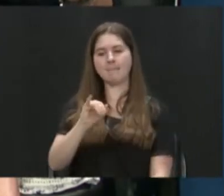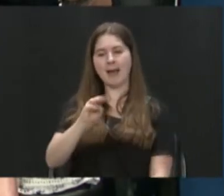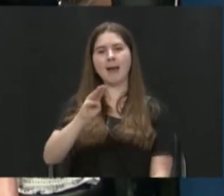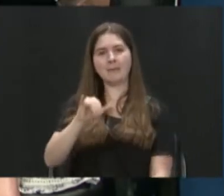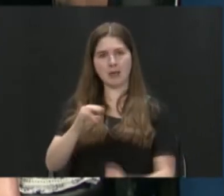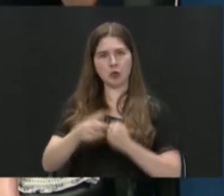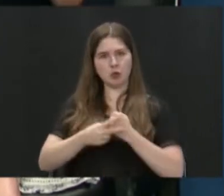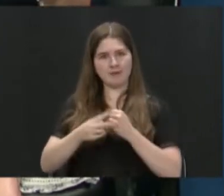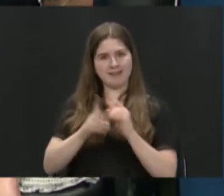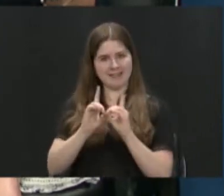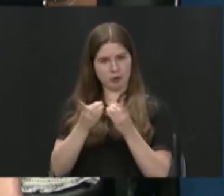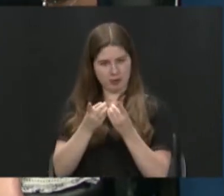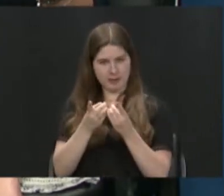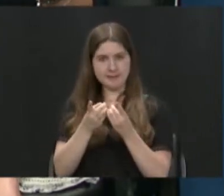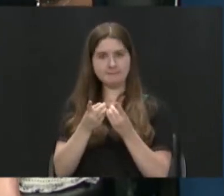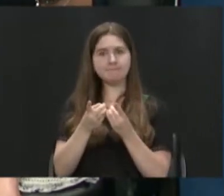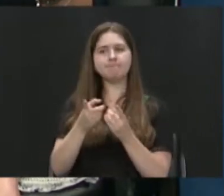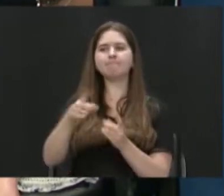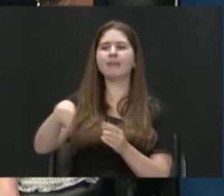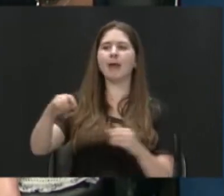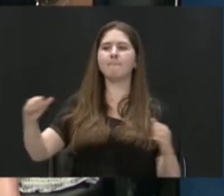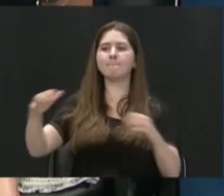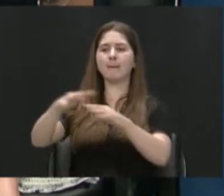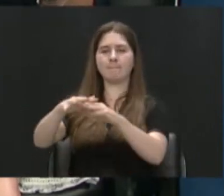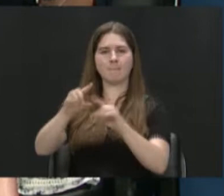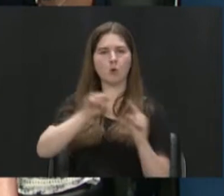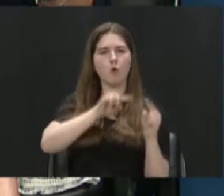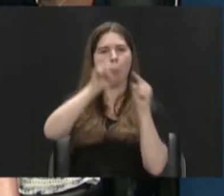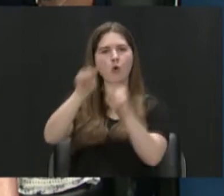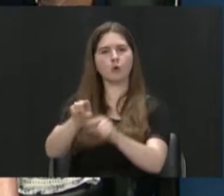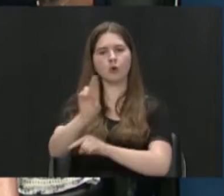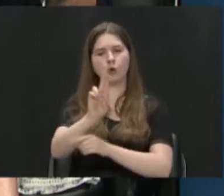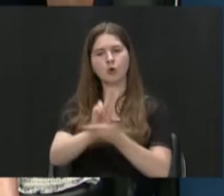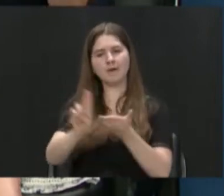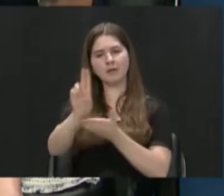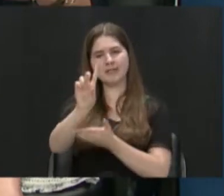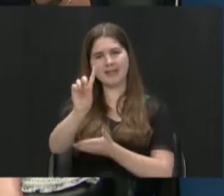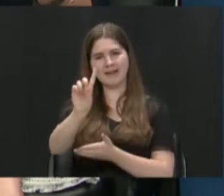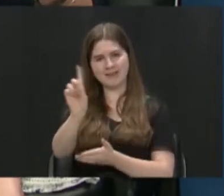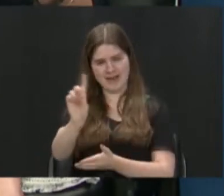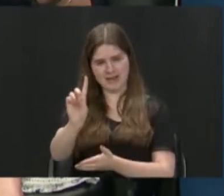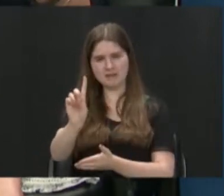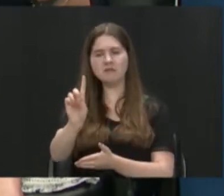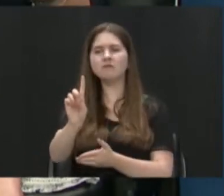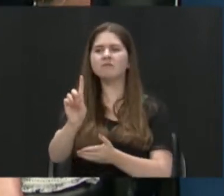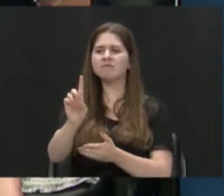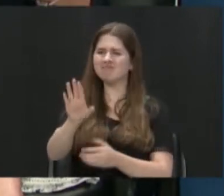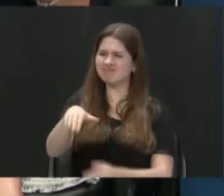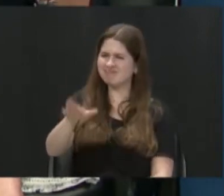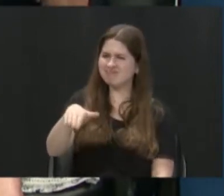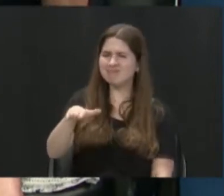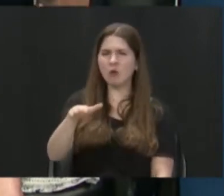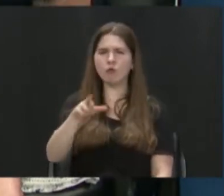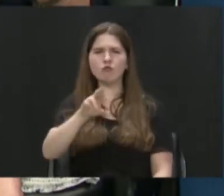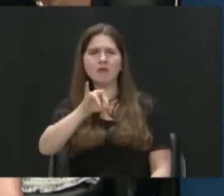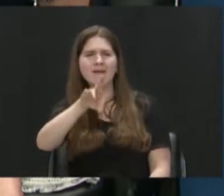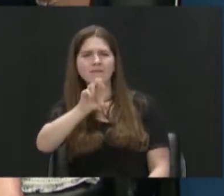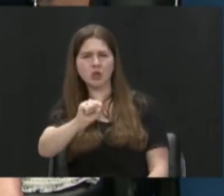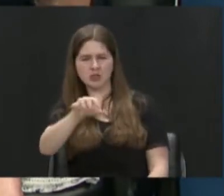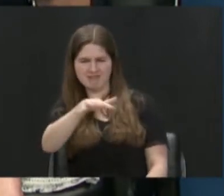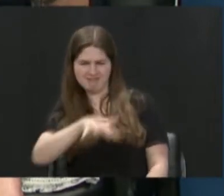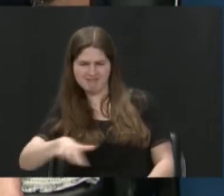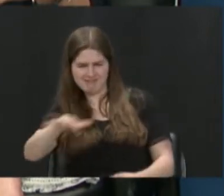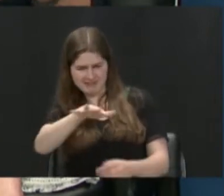community leaders came to the University of Dayton and said, you know, the rivers and our aquifer are an incredibly